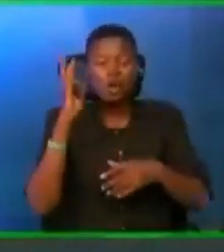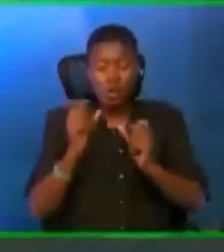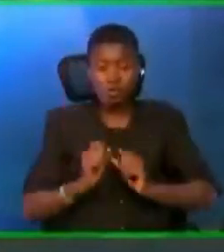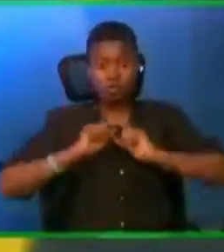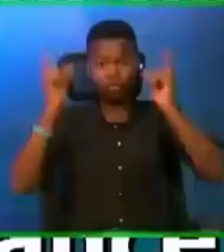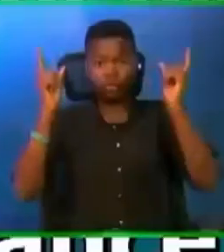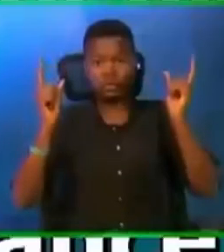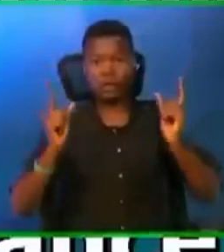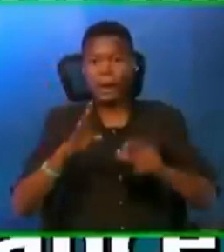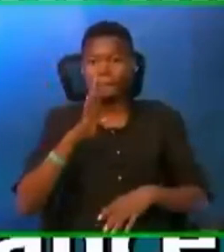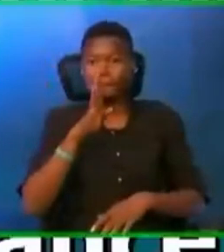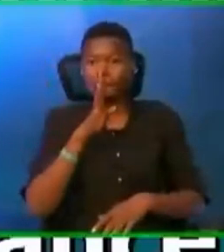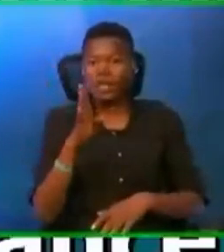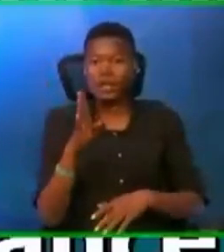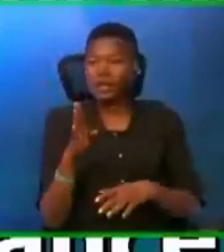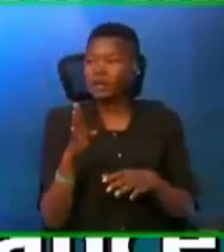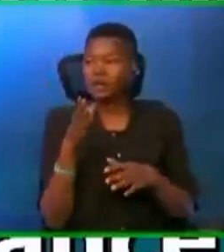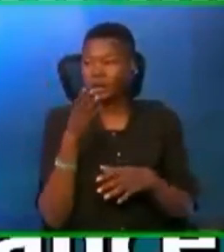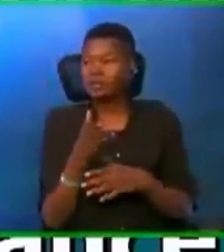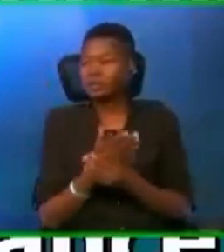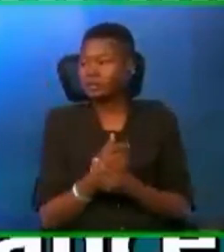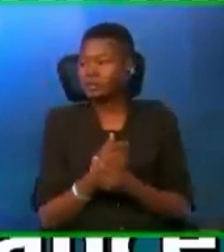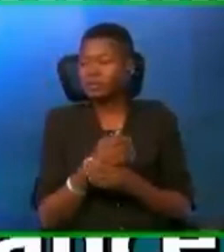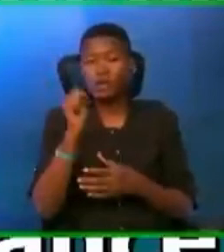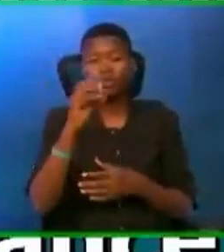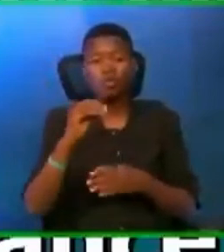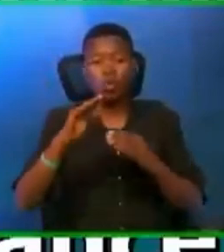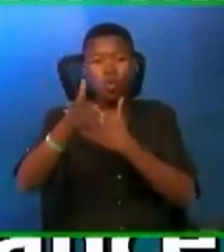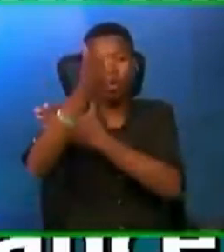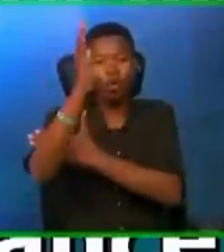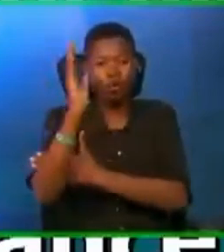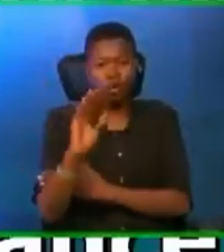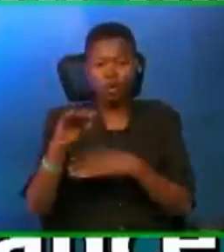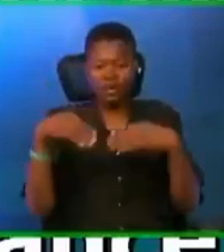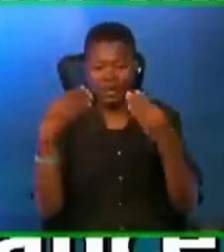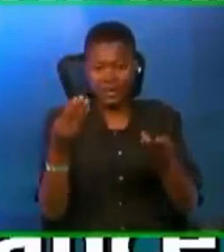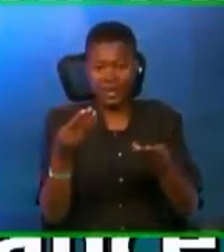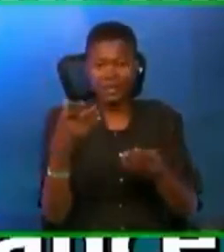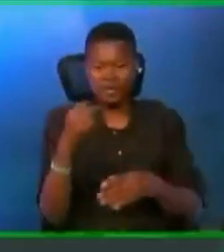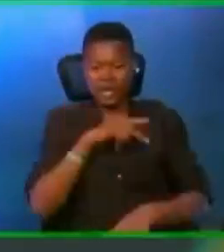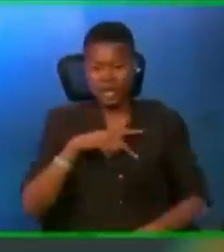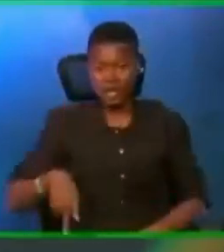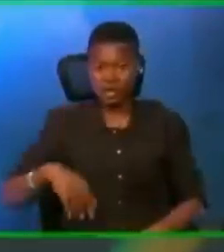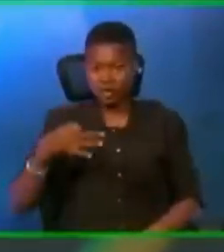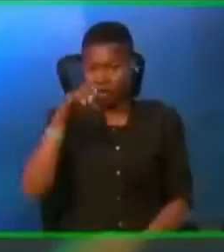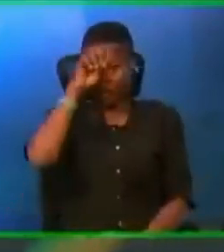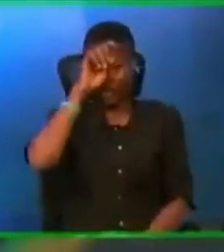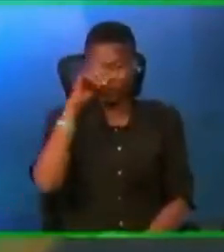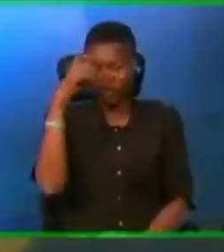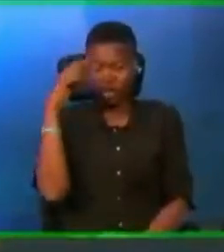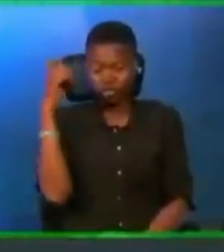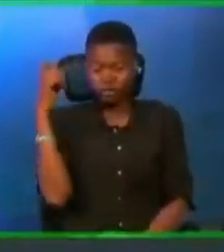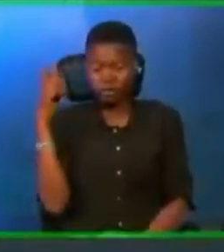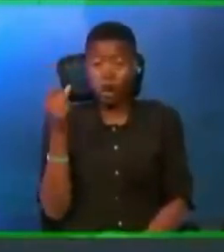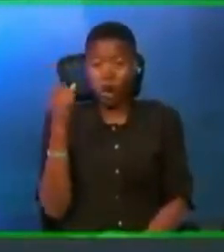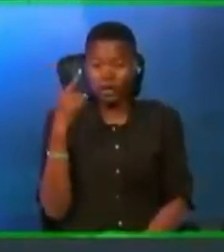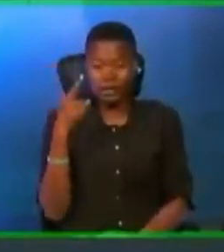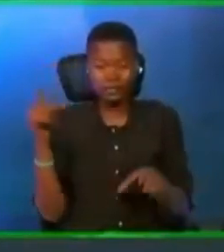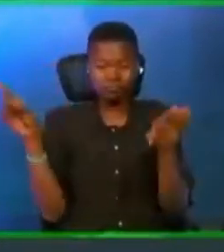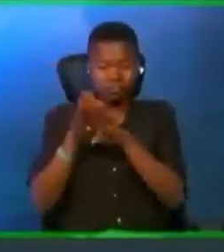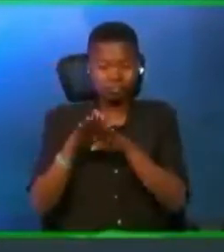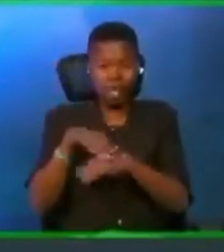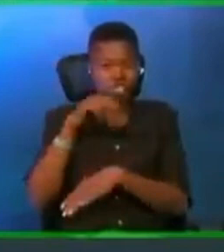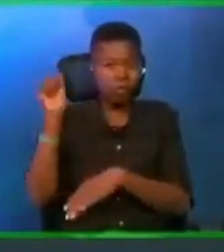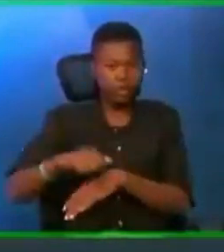be what? So God gave Pharaoh a dream and seed. And those were the days when